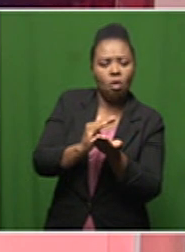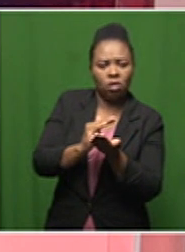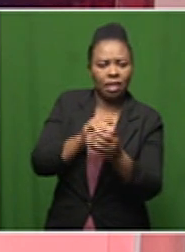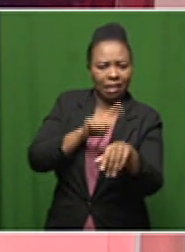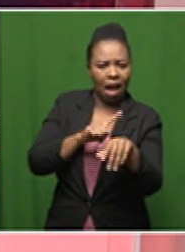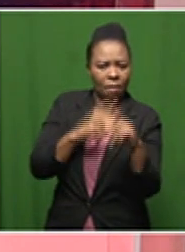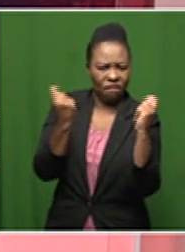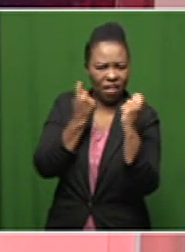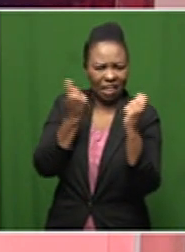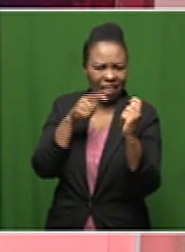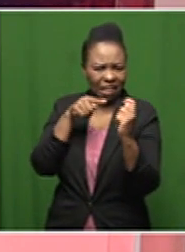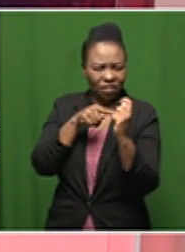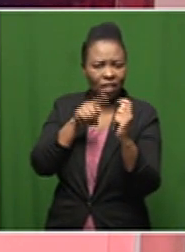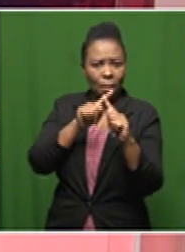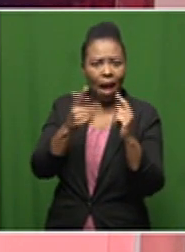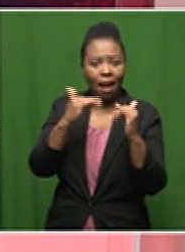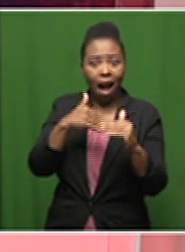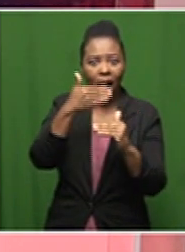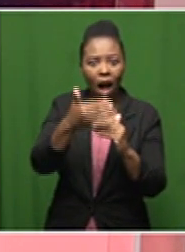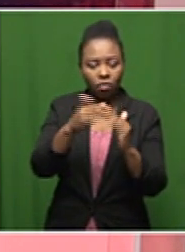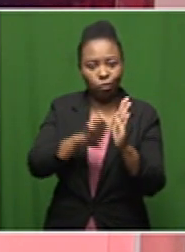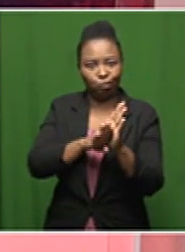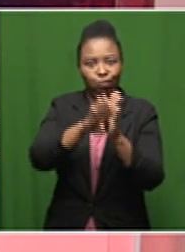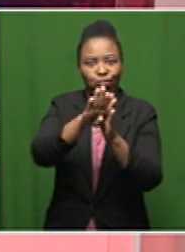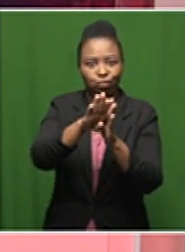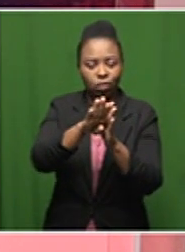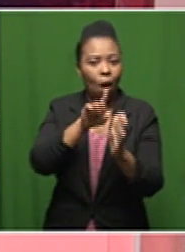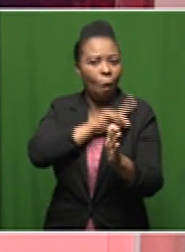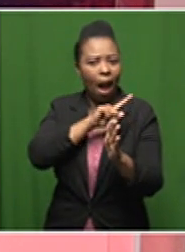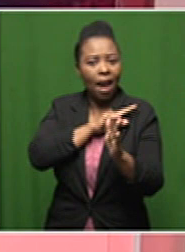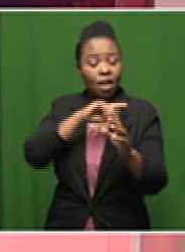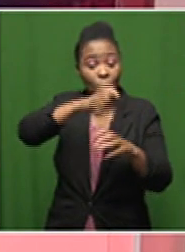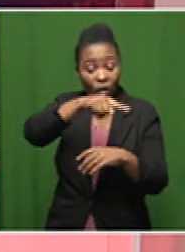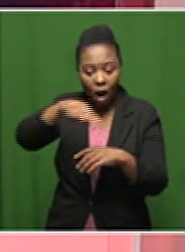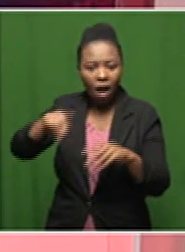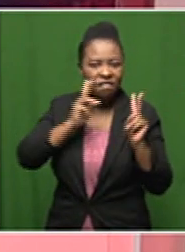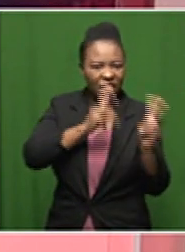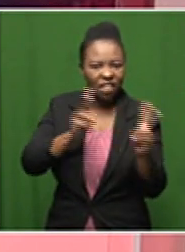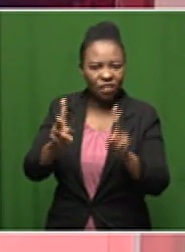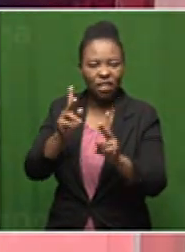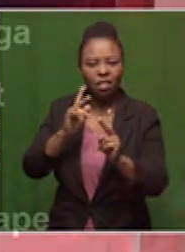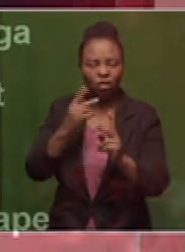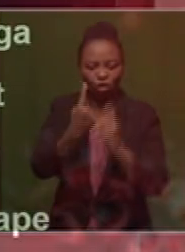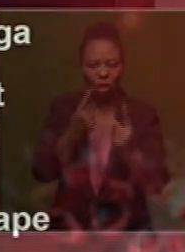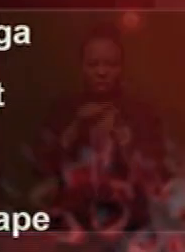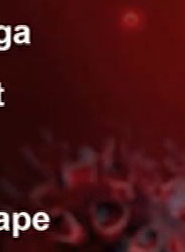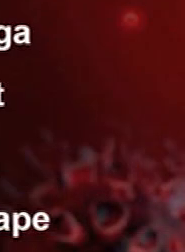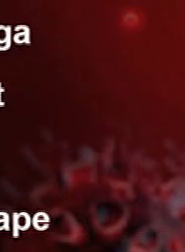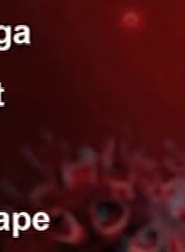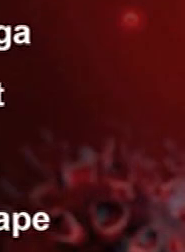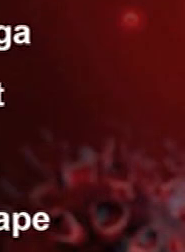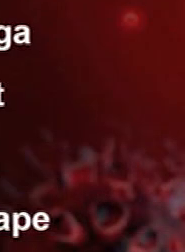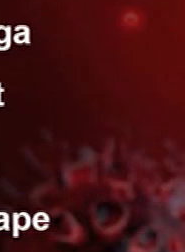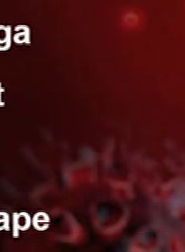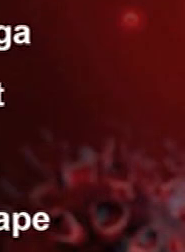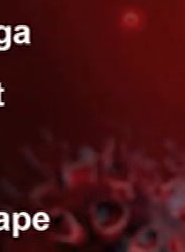and these increased sharply as many were visiting these provinces let's take a look at where they are more than